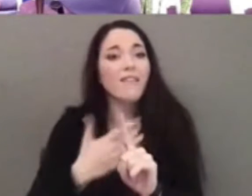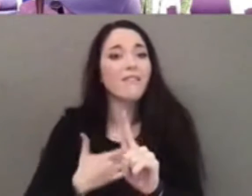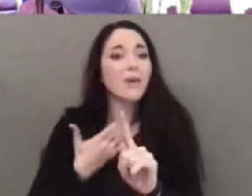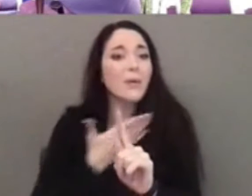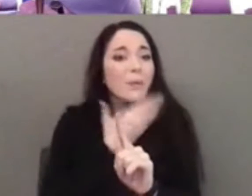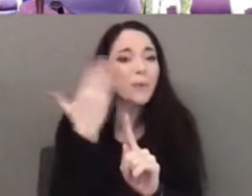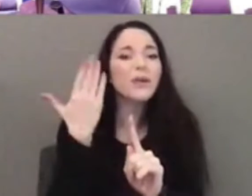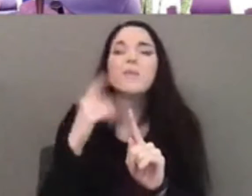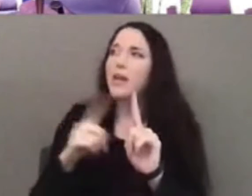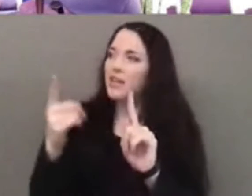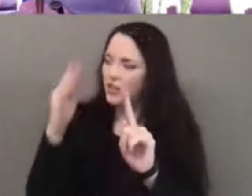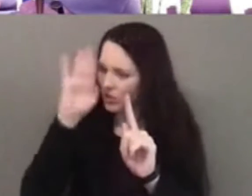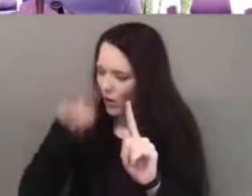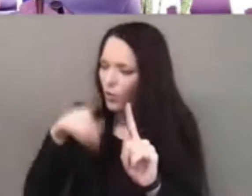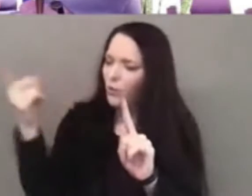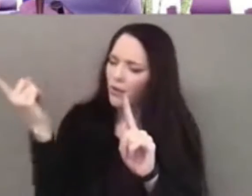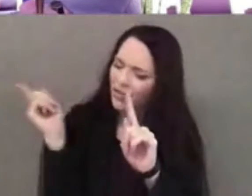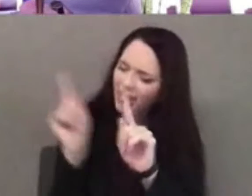for God.